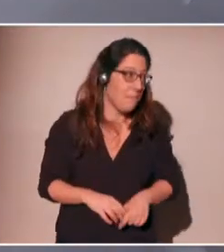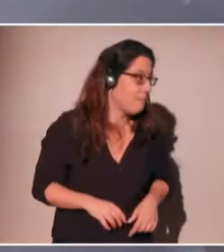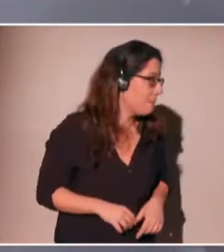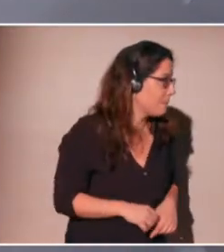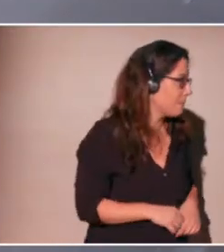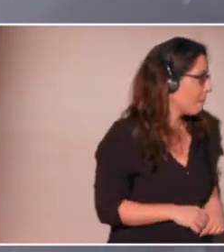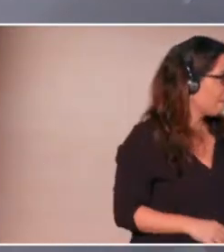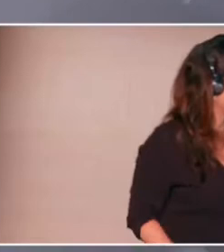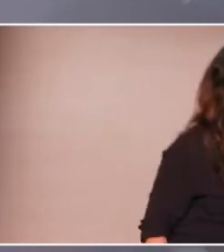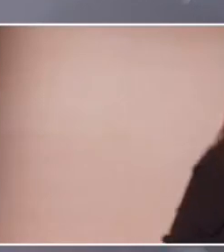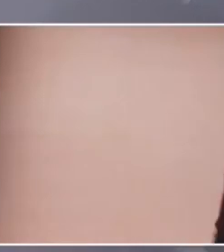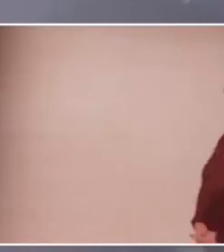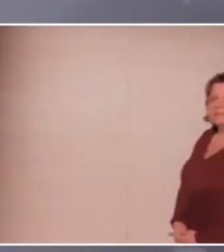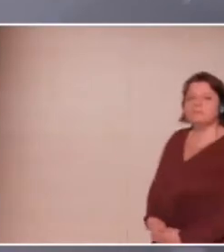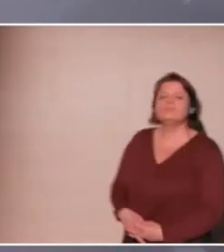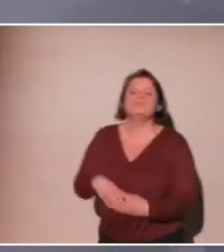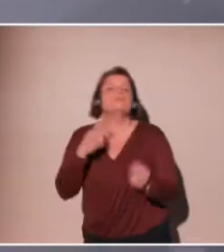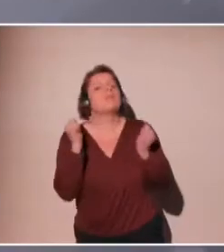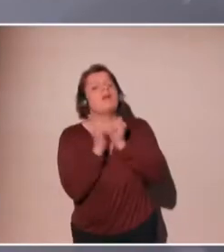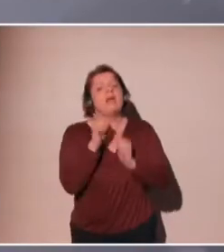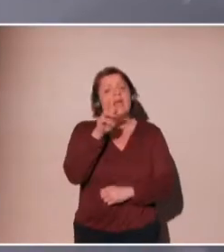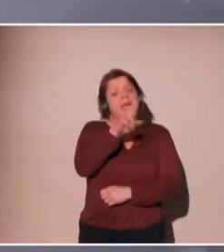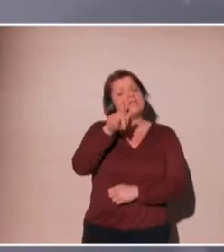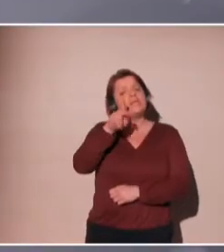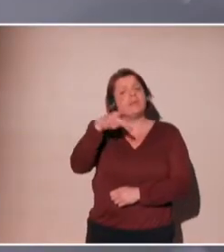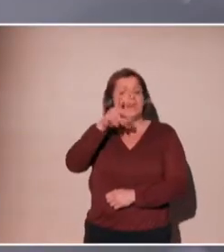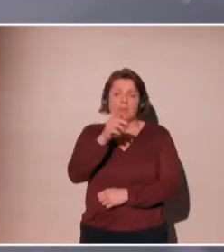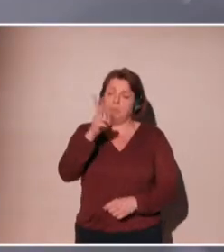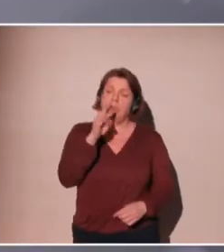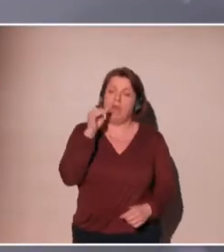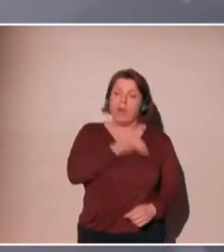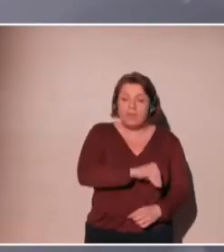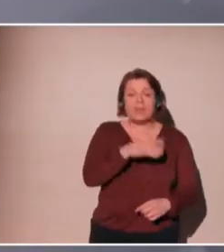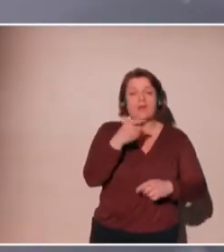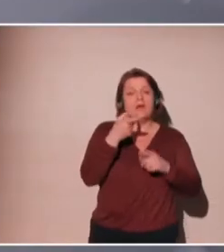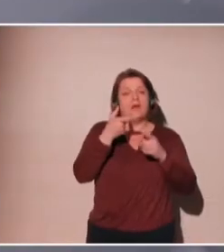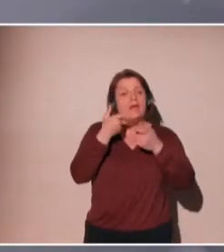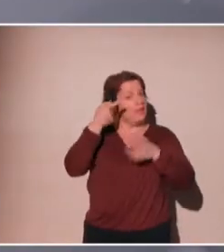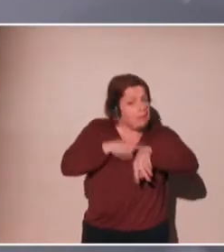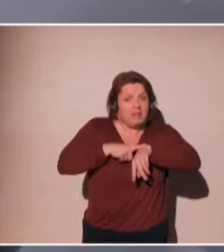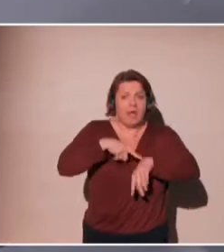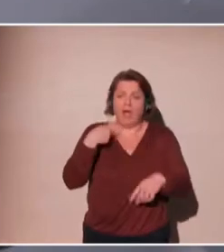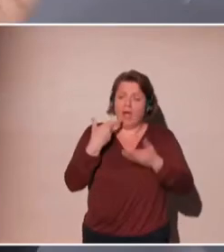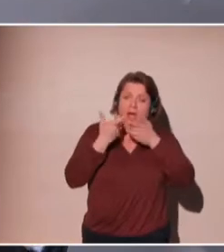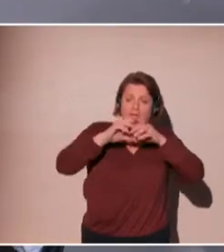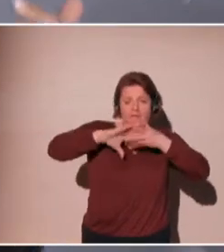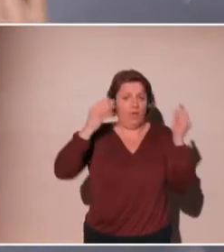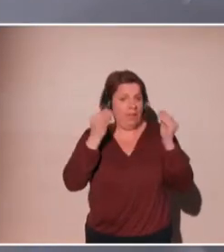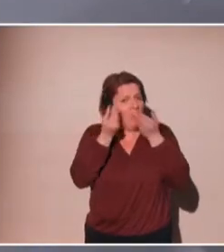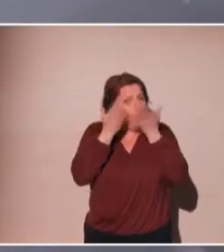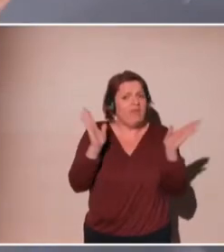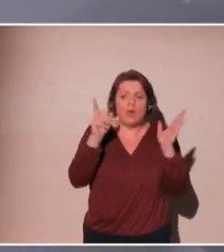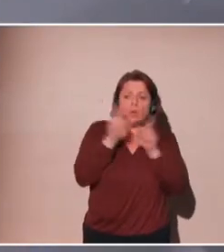every different fora. So the GDPR will make it possible for us to have an open access in a transparent